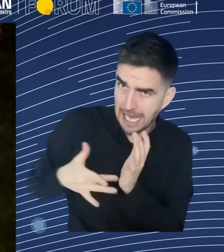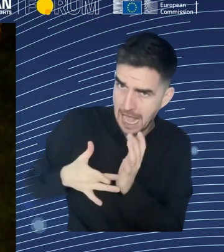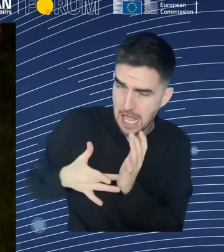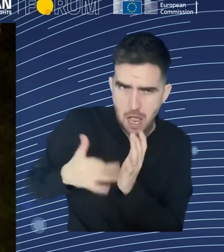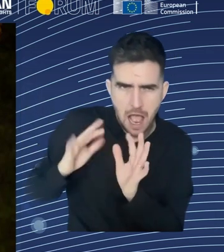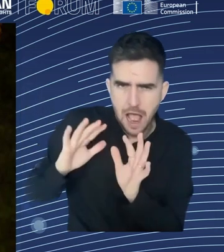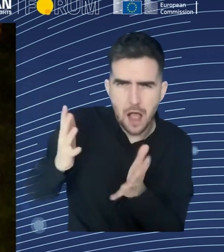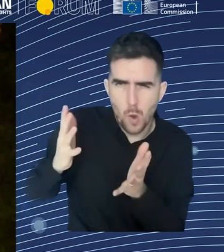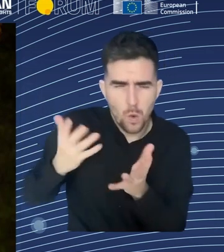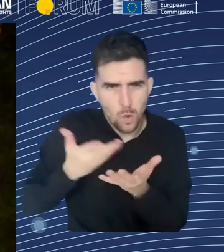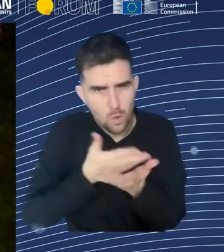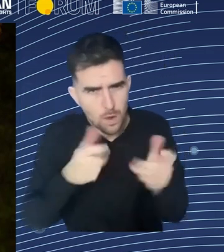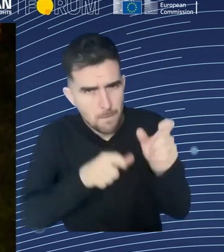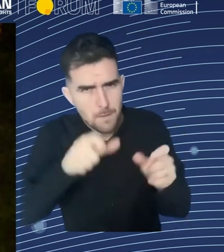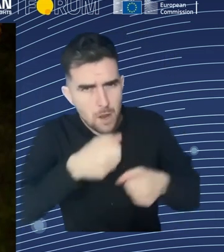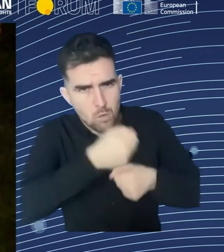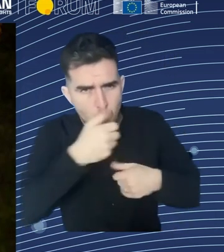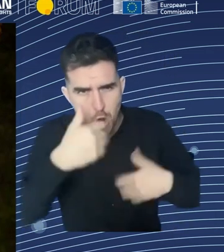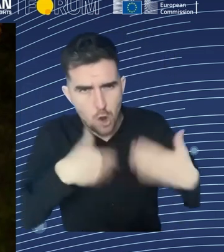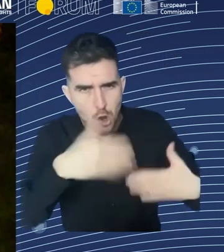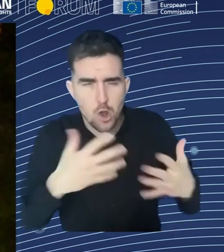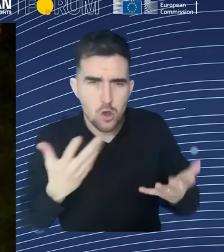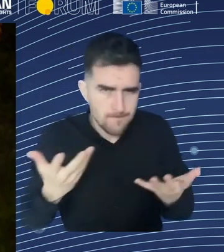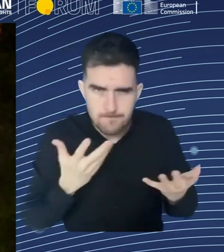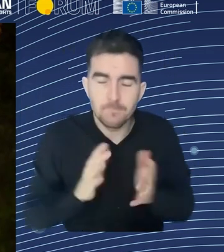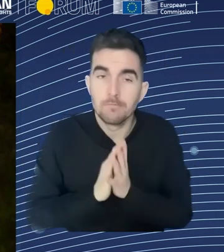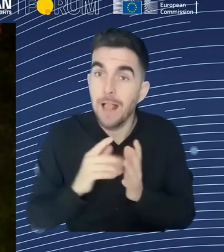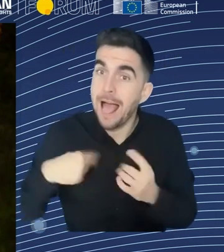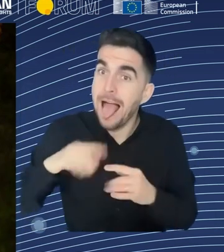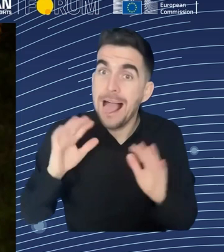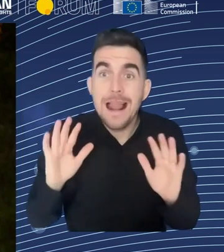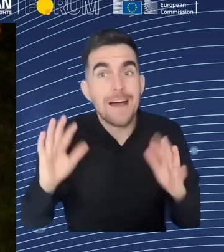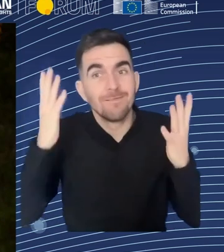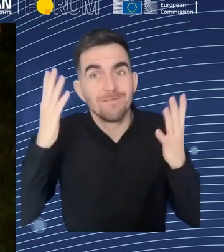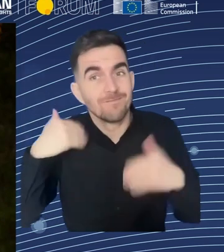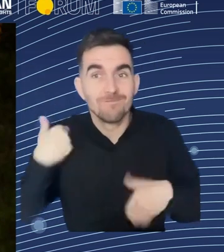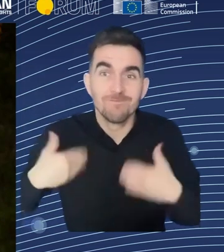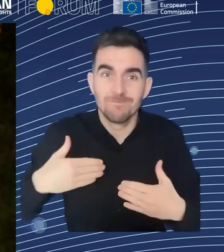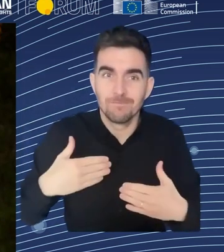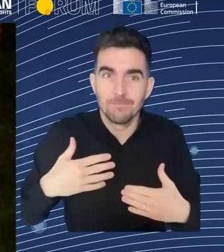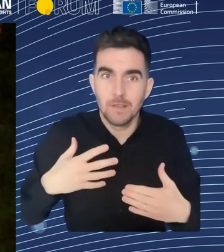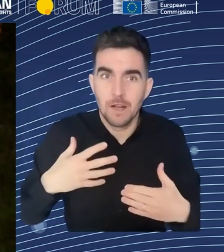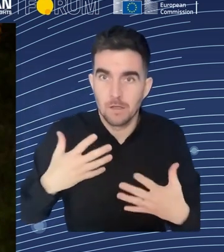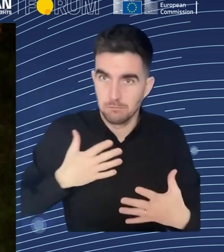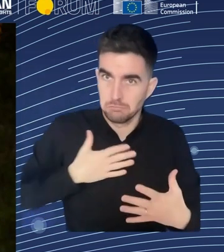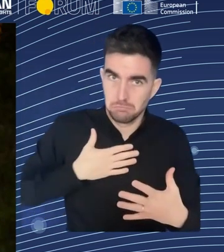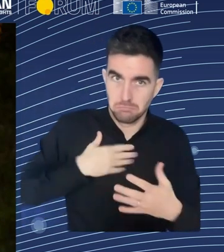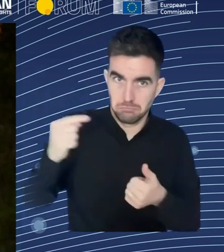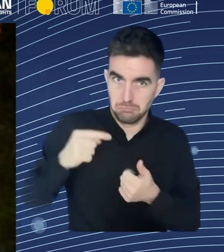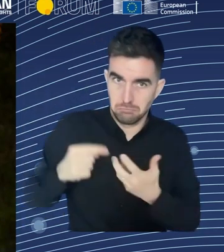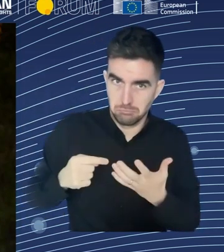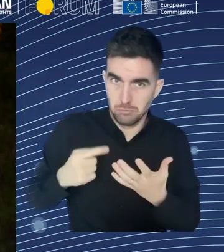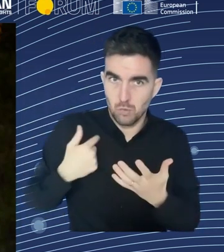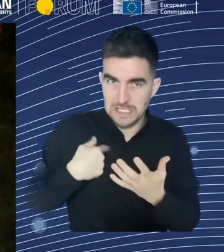of these technologies, and we're about to, you know, take off on that very steep adoption curve. And so right now is the time to